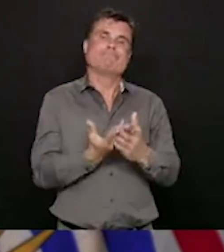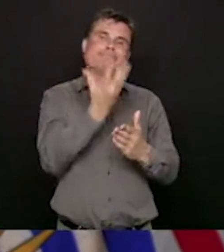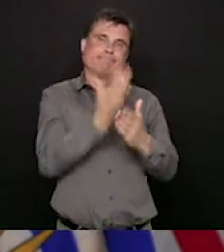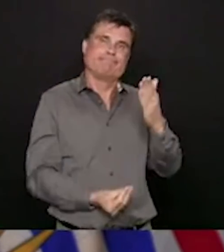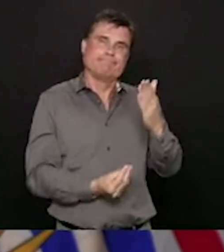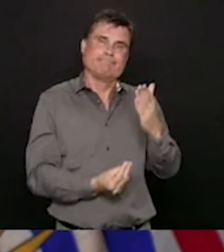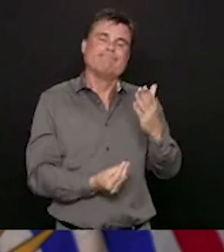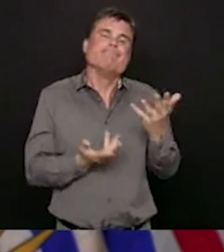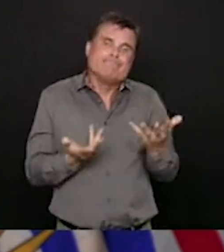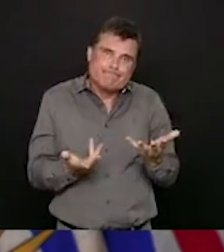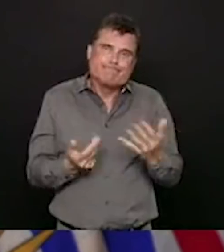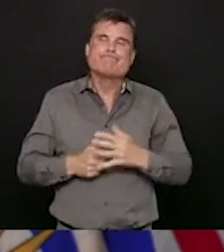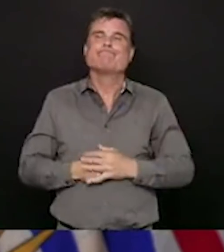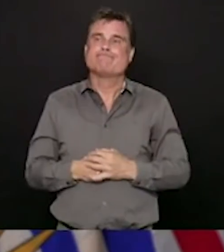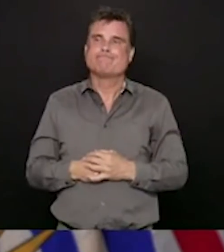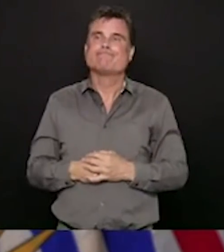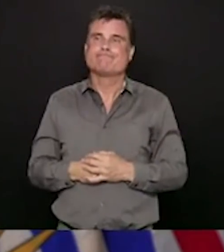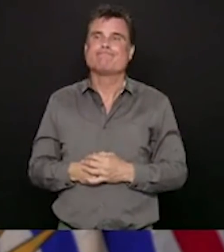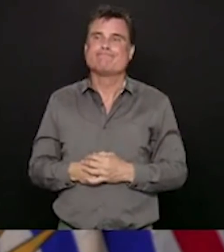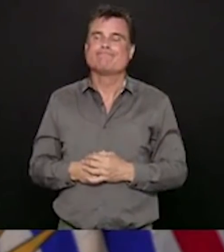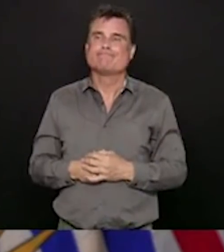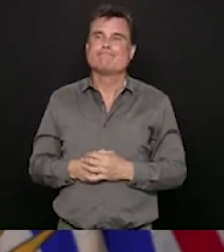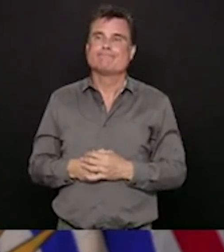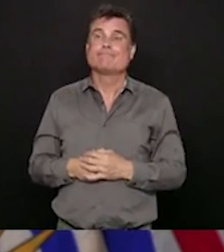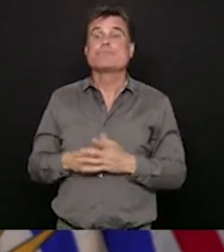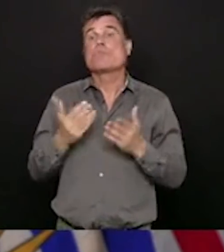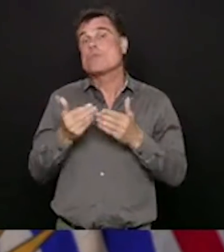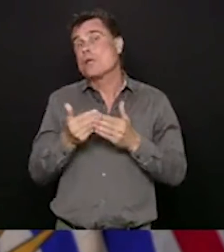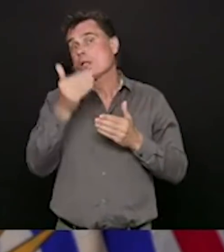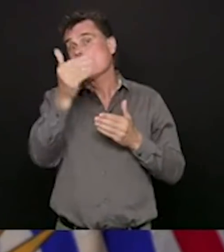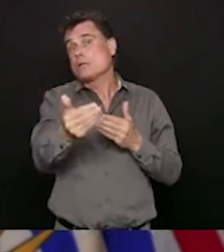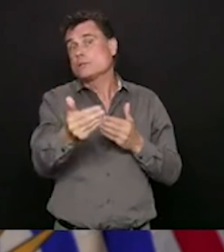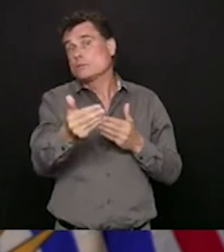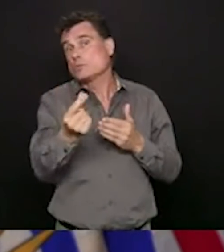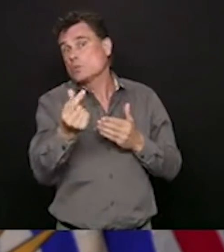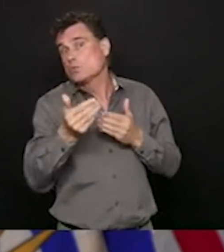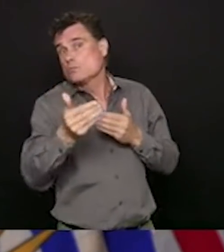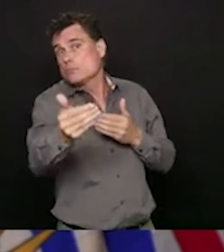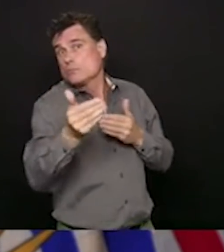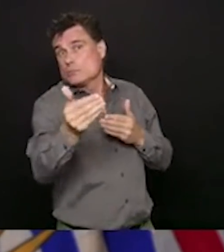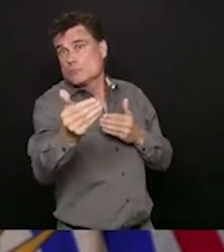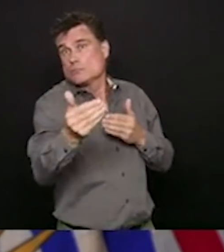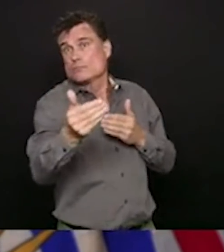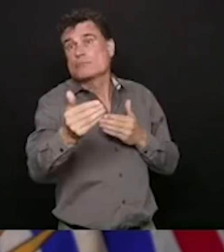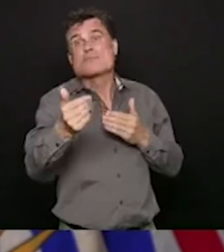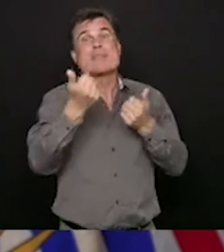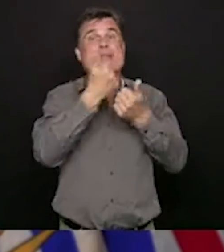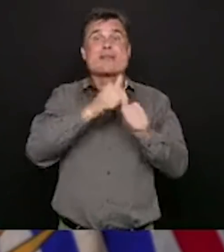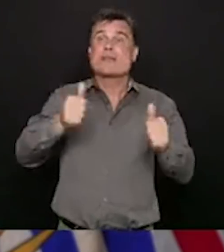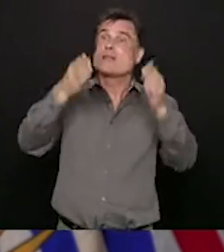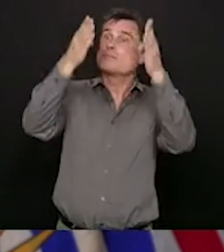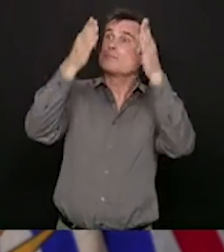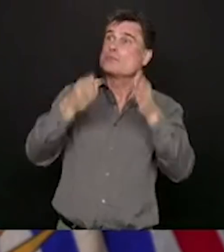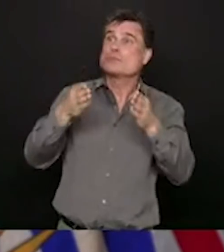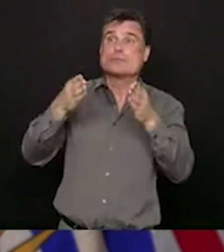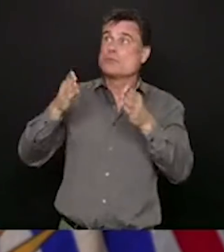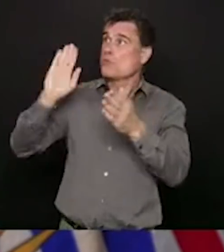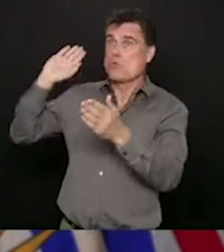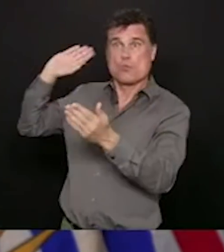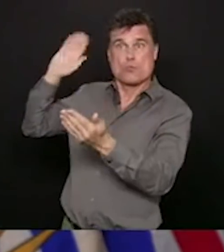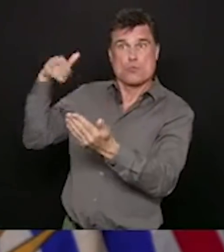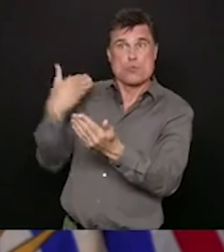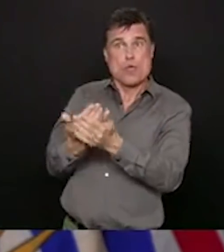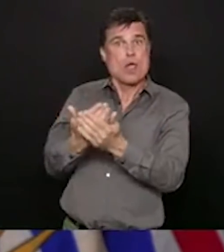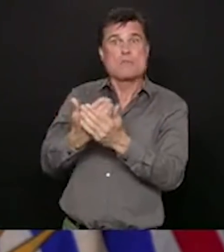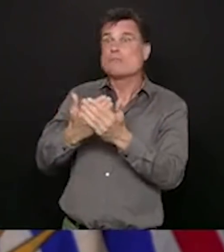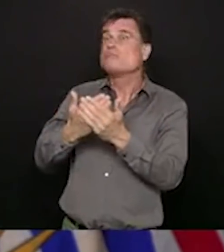making sure that we're monitoring everybody that's coming into British Columbia from outside the country, and that includes the